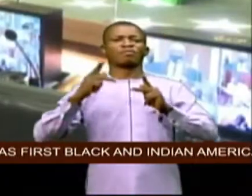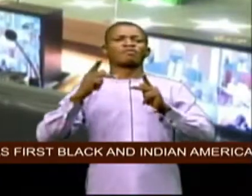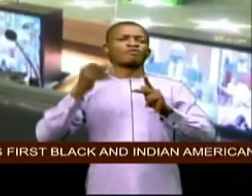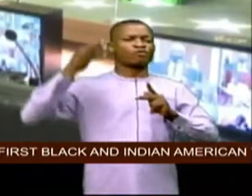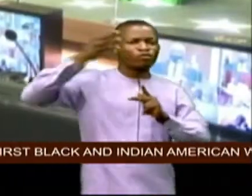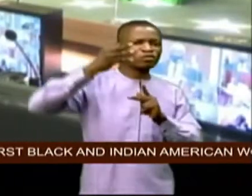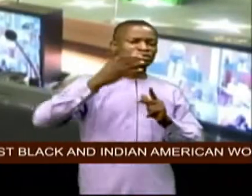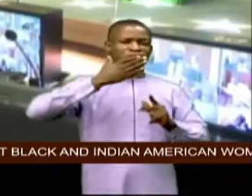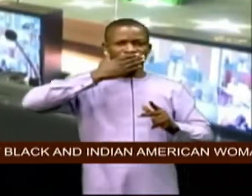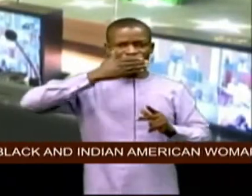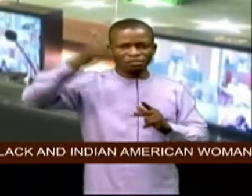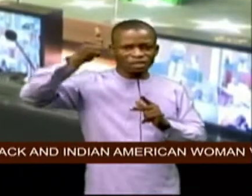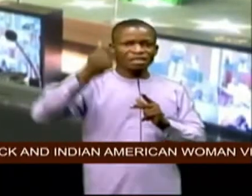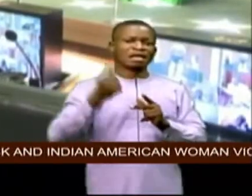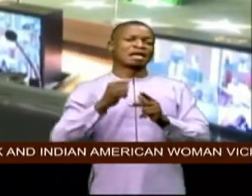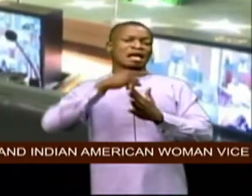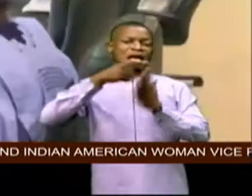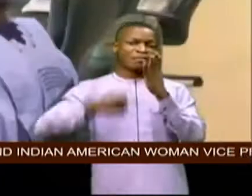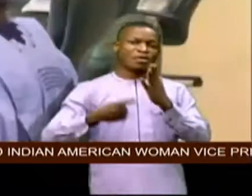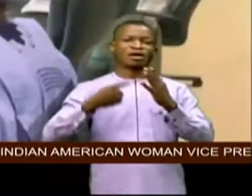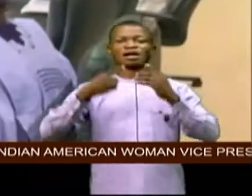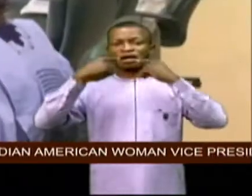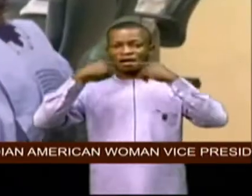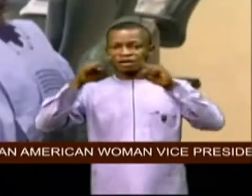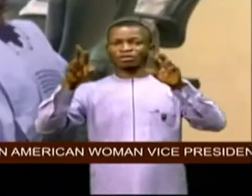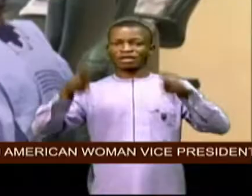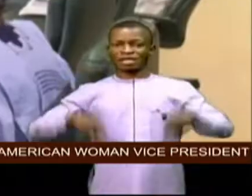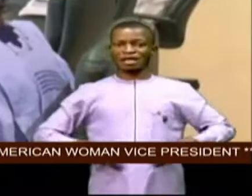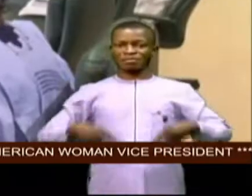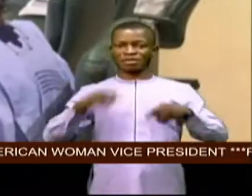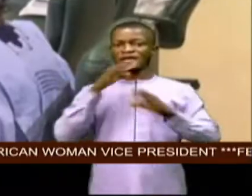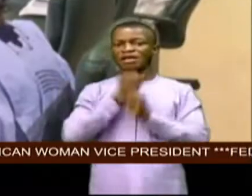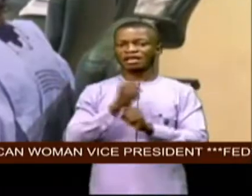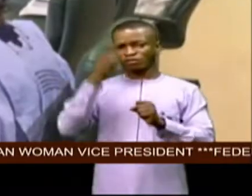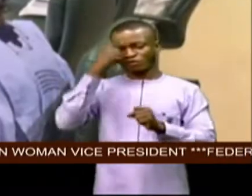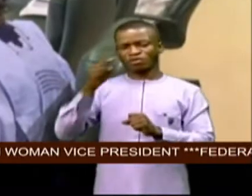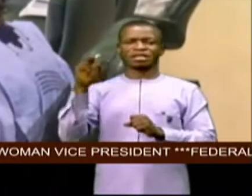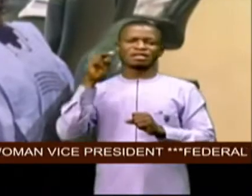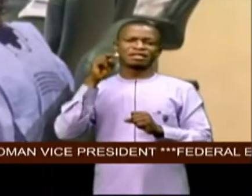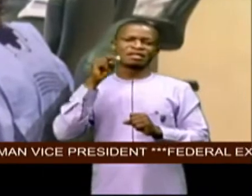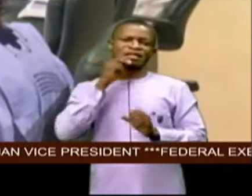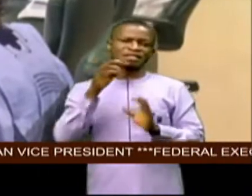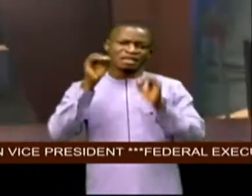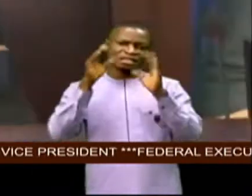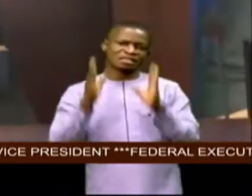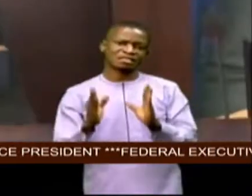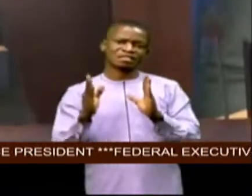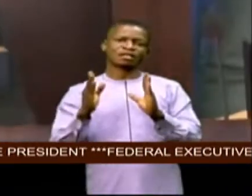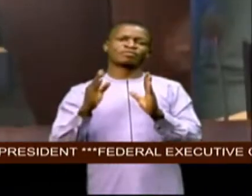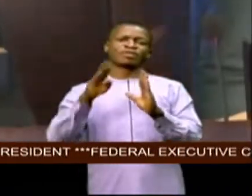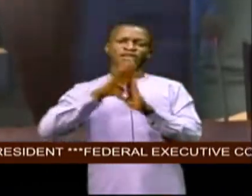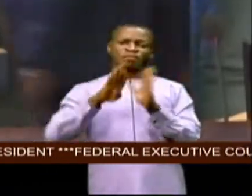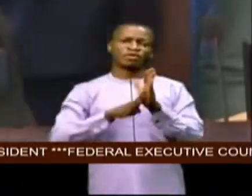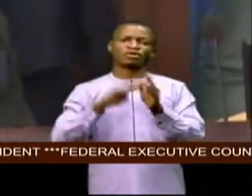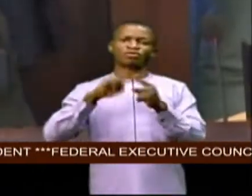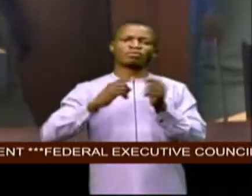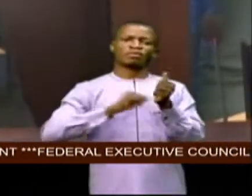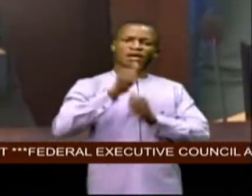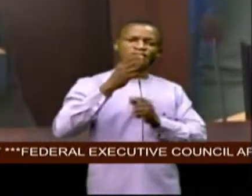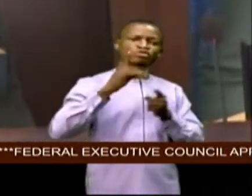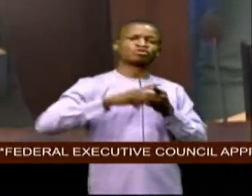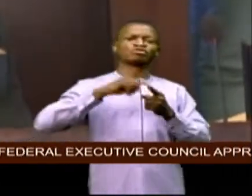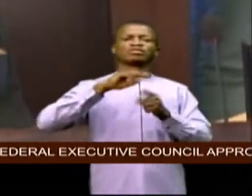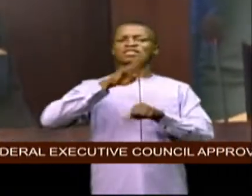of them a harmonized retirement age for teachers in nigeria bill 2020 to be forwarded to the national assembly